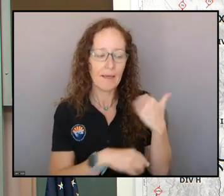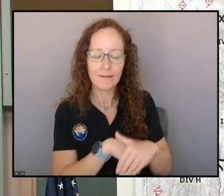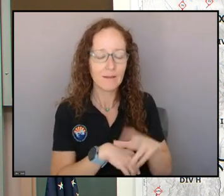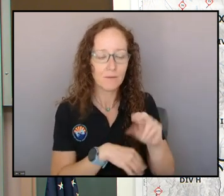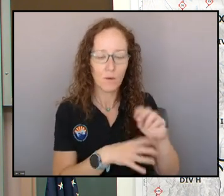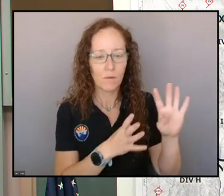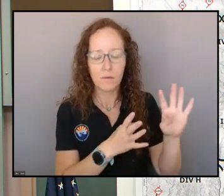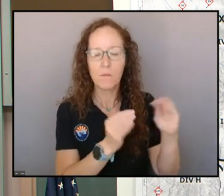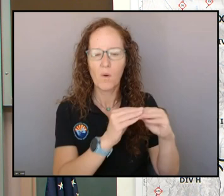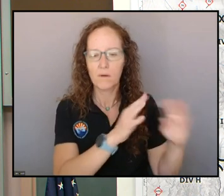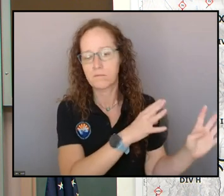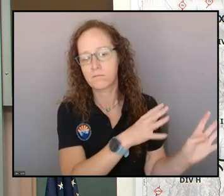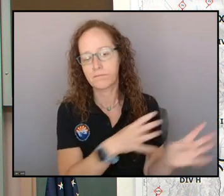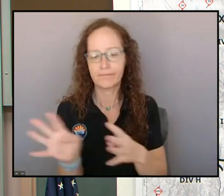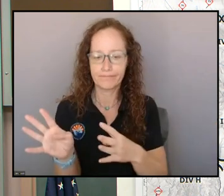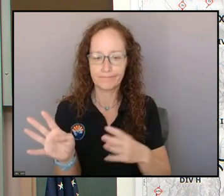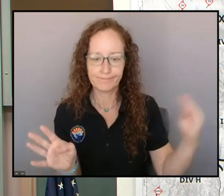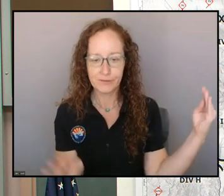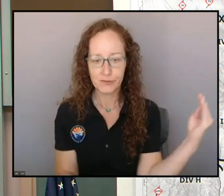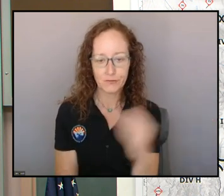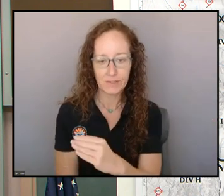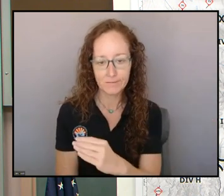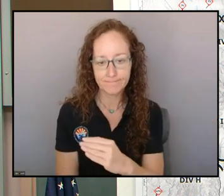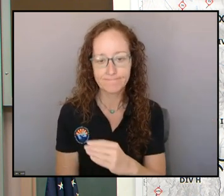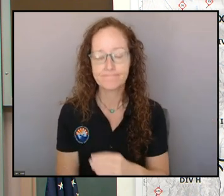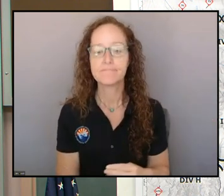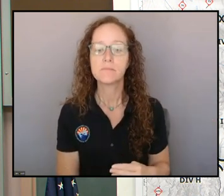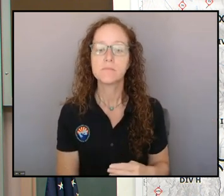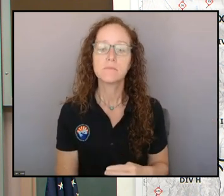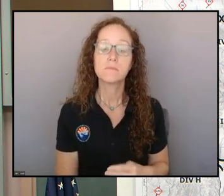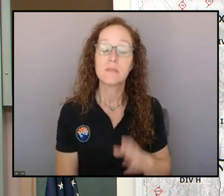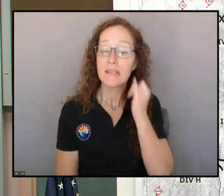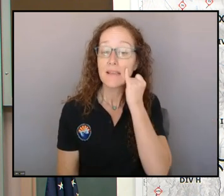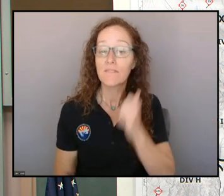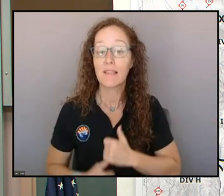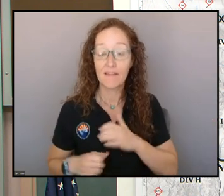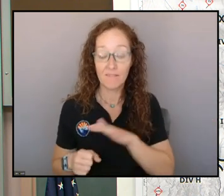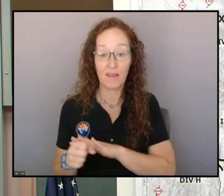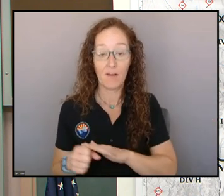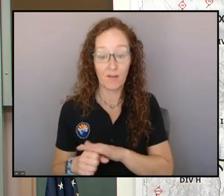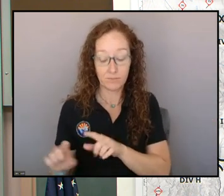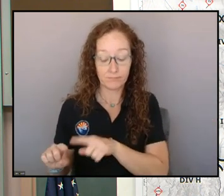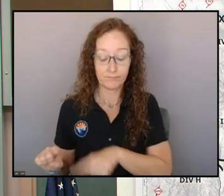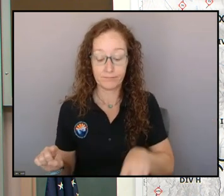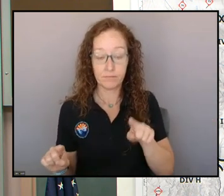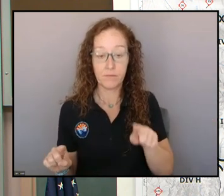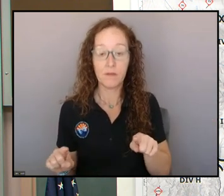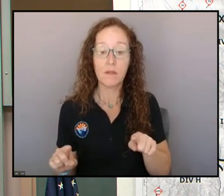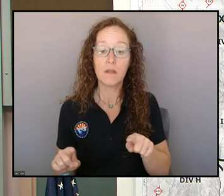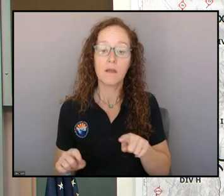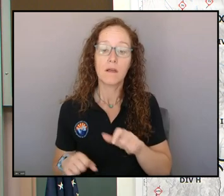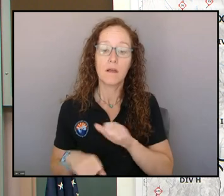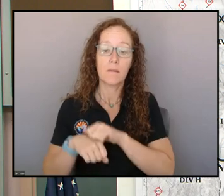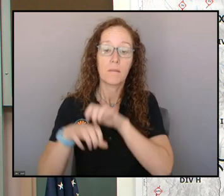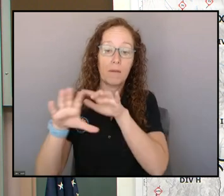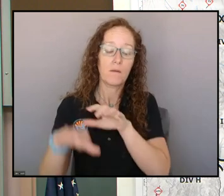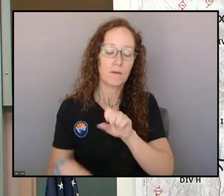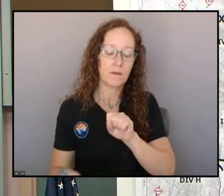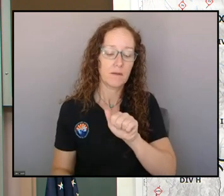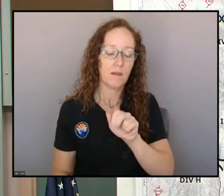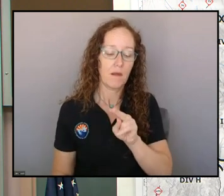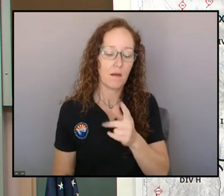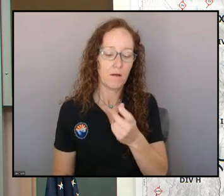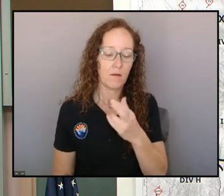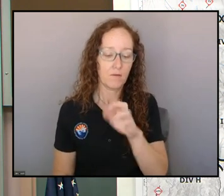guys know, if you live in this area, as we get to the tip down here of the southern Sangre de Cristo Mountains, we actually have quite a